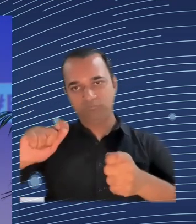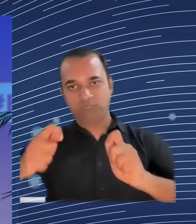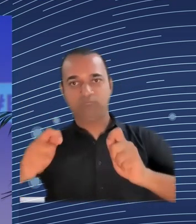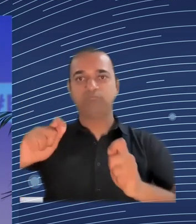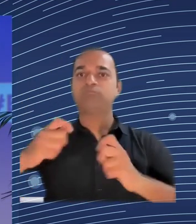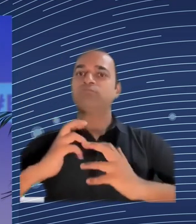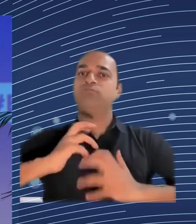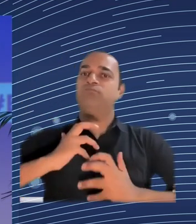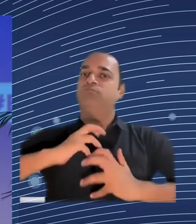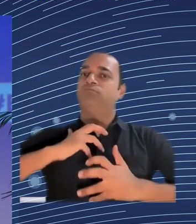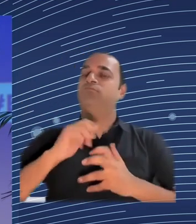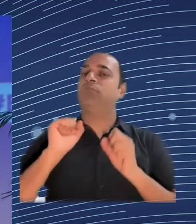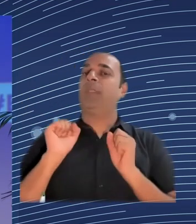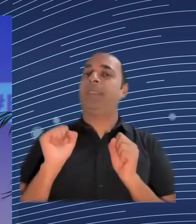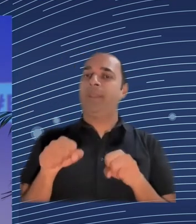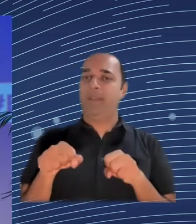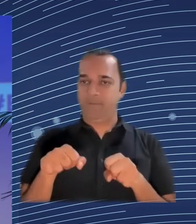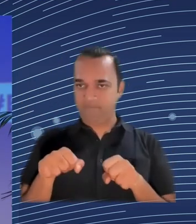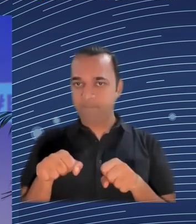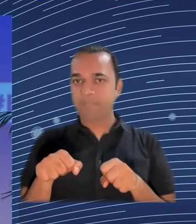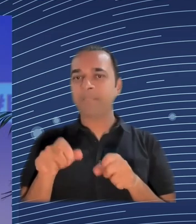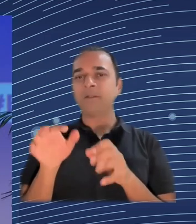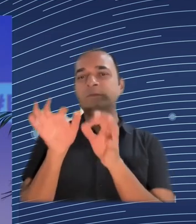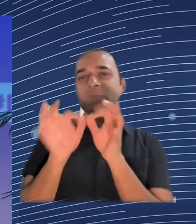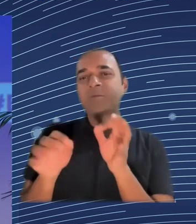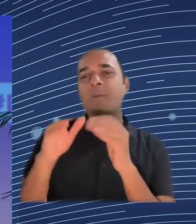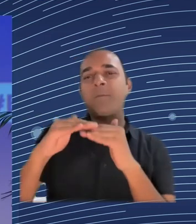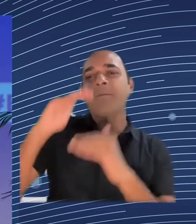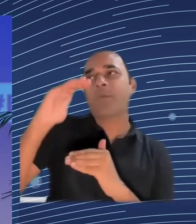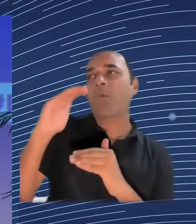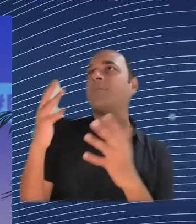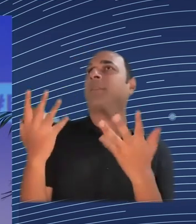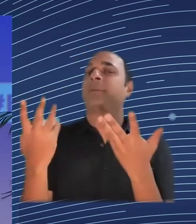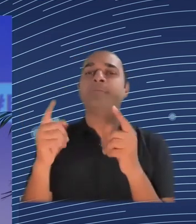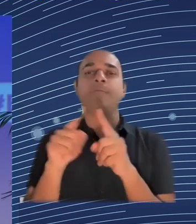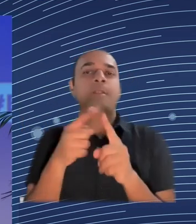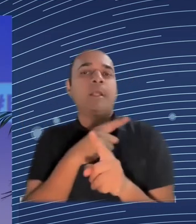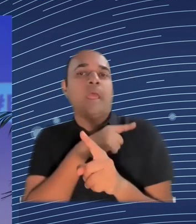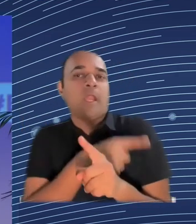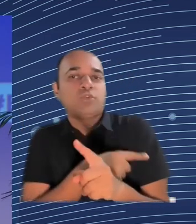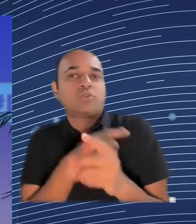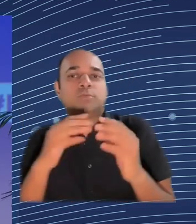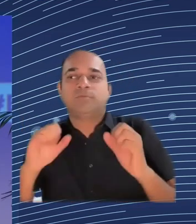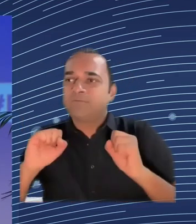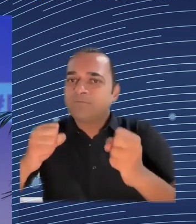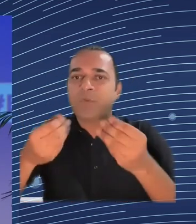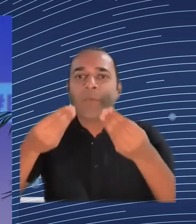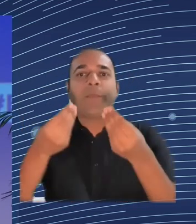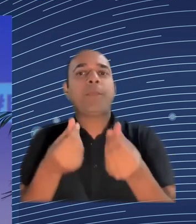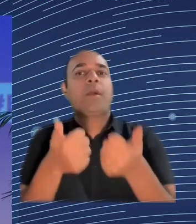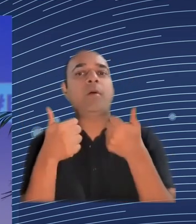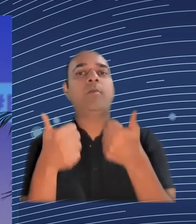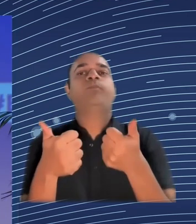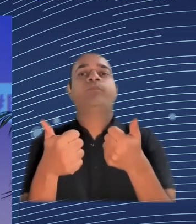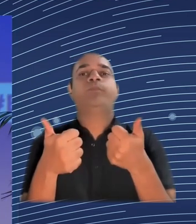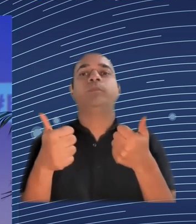And you have this table with four legs. And what you can do in development is one leg is infrastructure. The other leg is human capital and skills